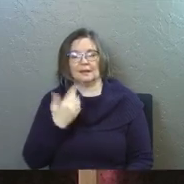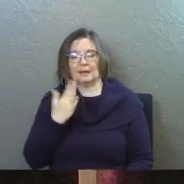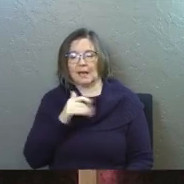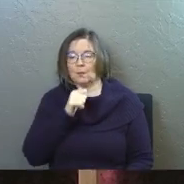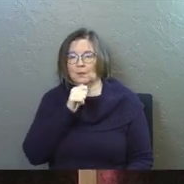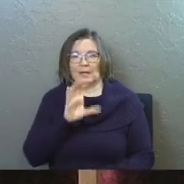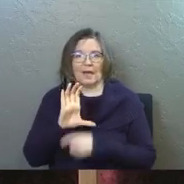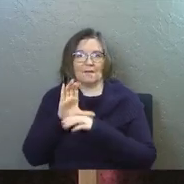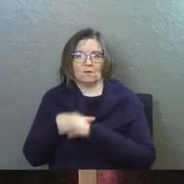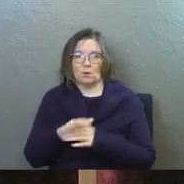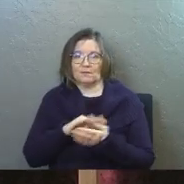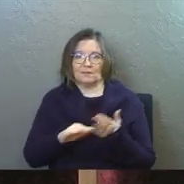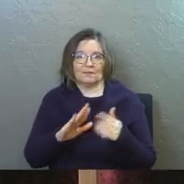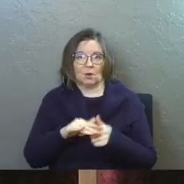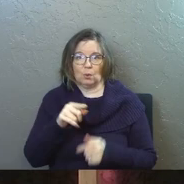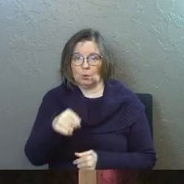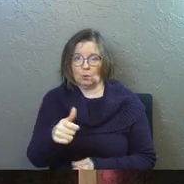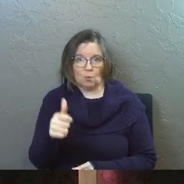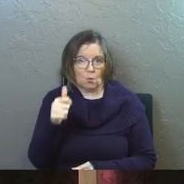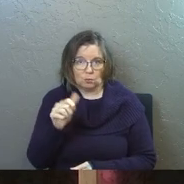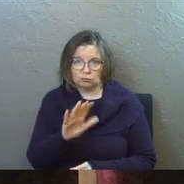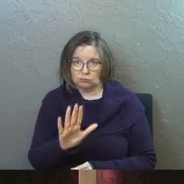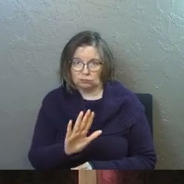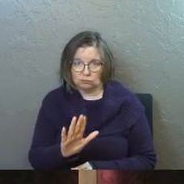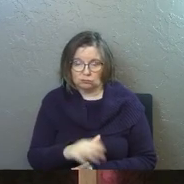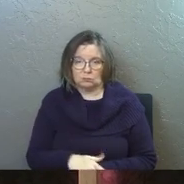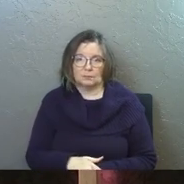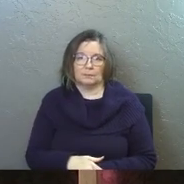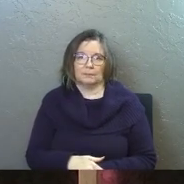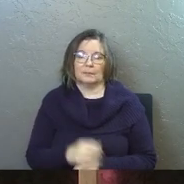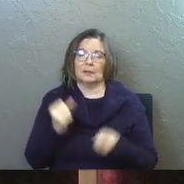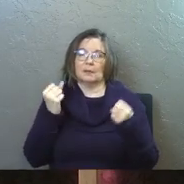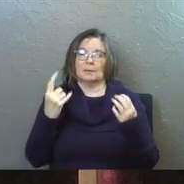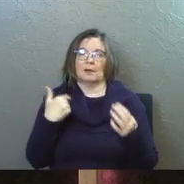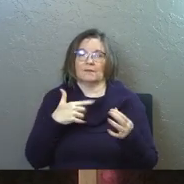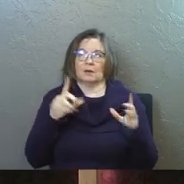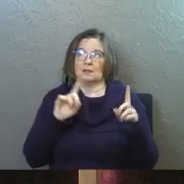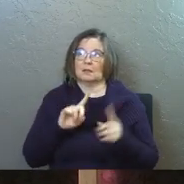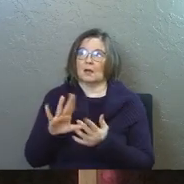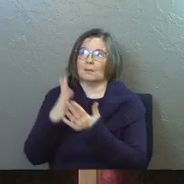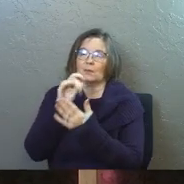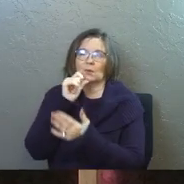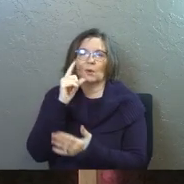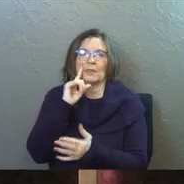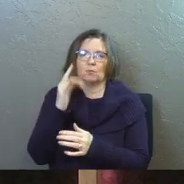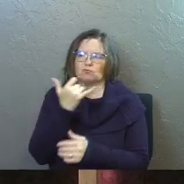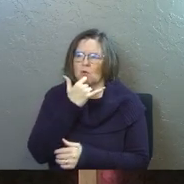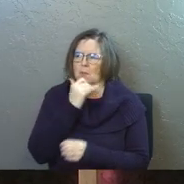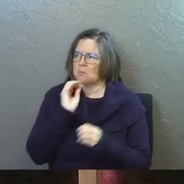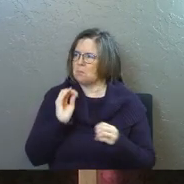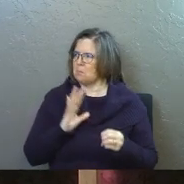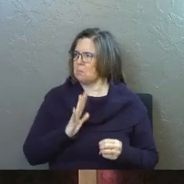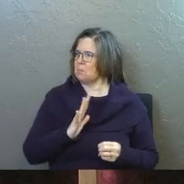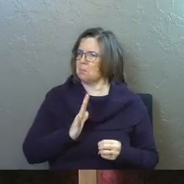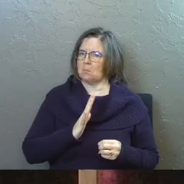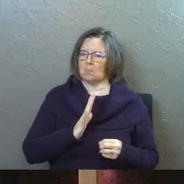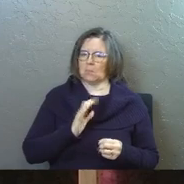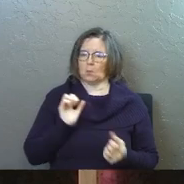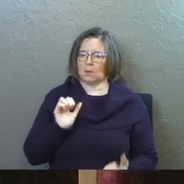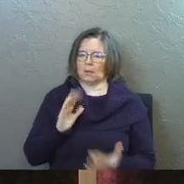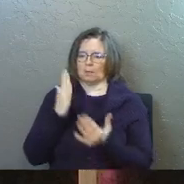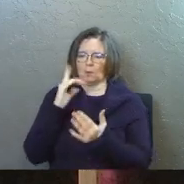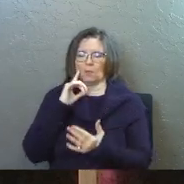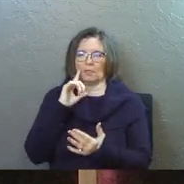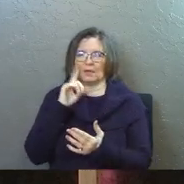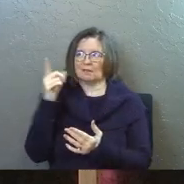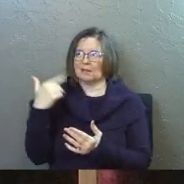God will not force his forgiveness on you. See, many of us come to God and we don't think we've done anything wrong. We come